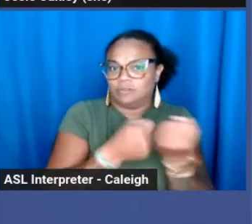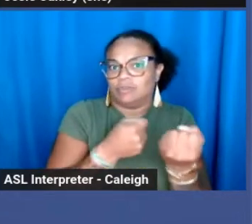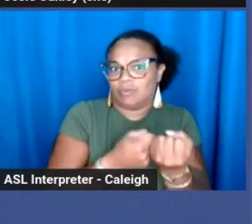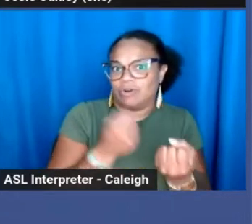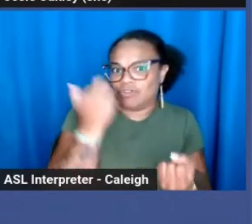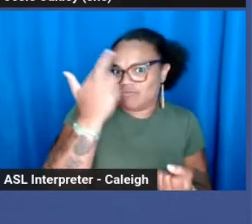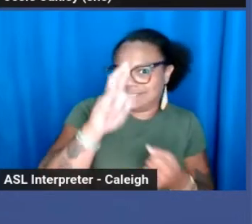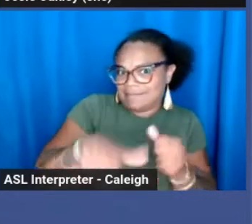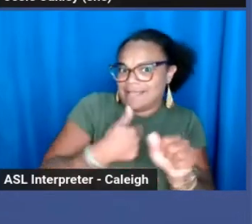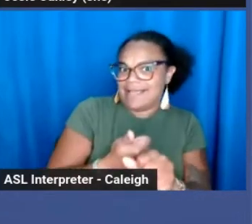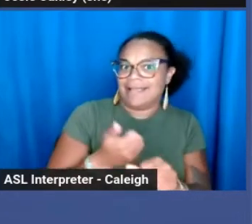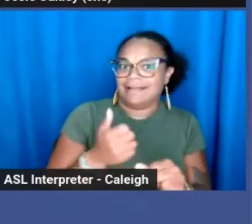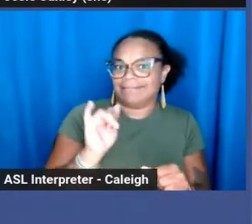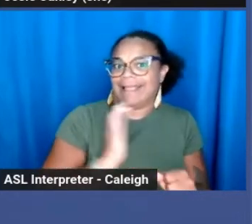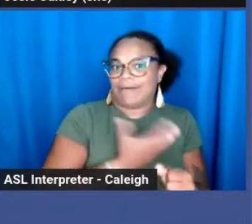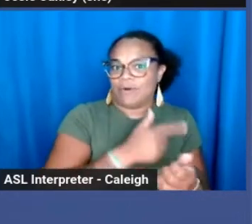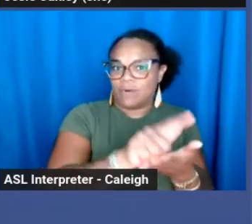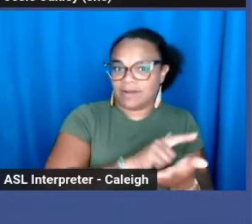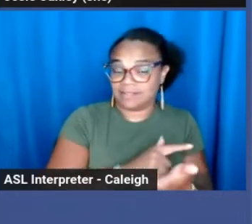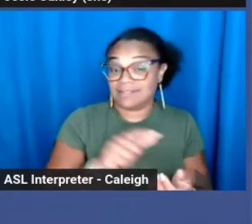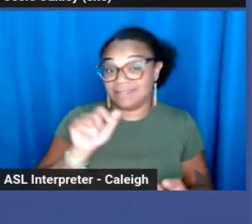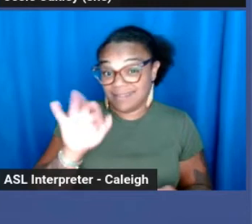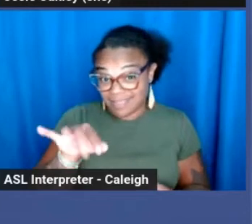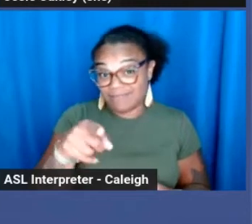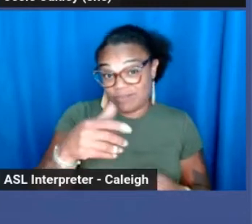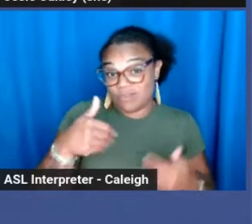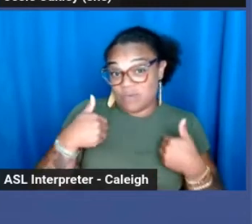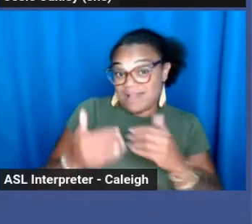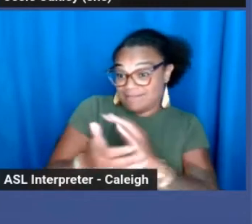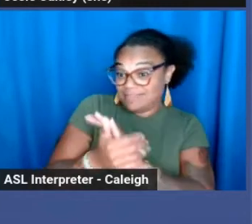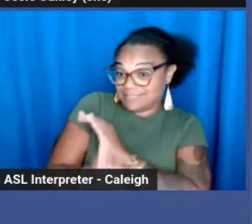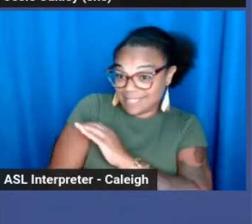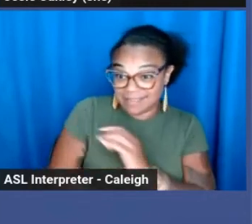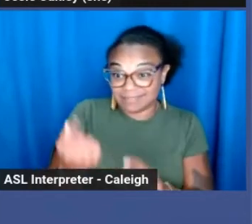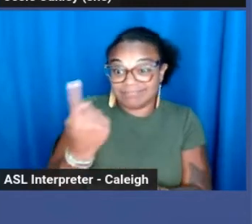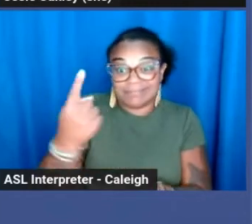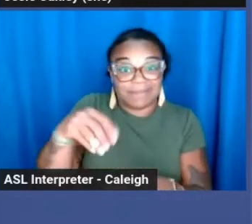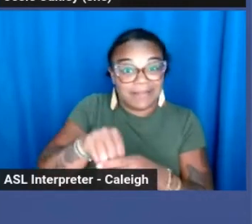So I do recommend this if you have the skills in your network.